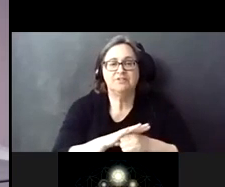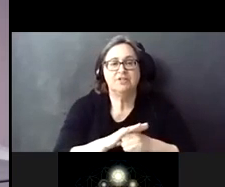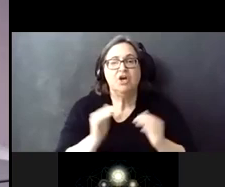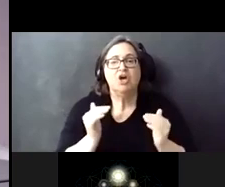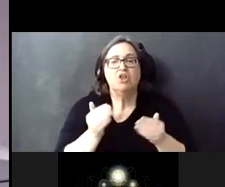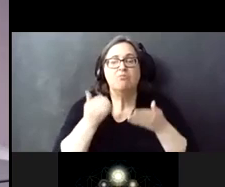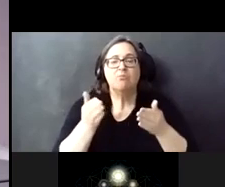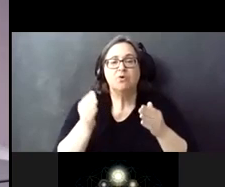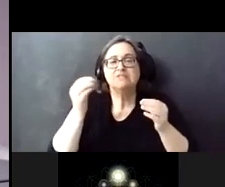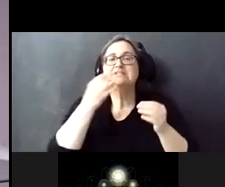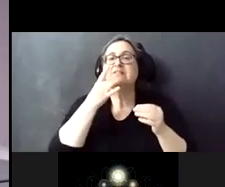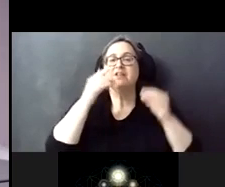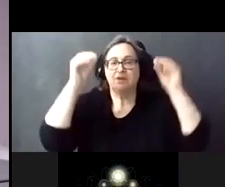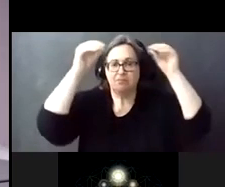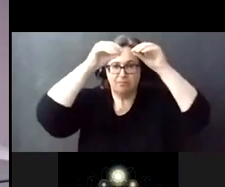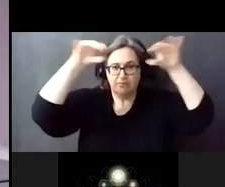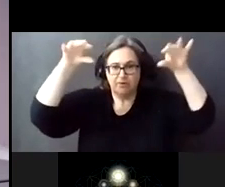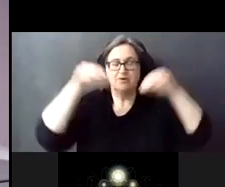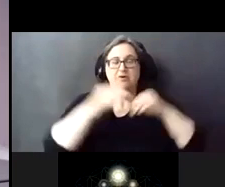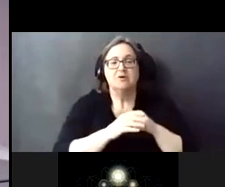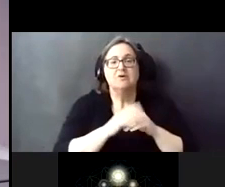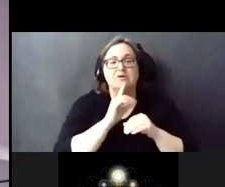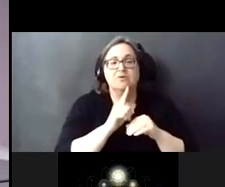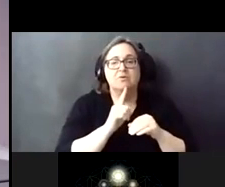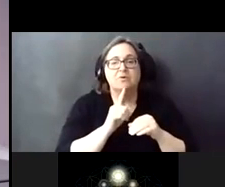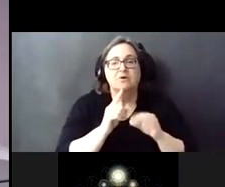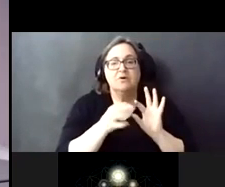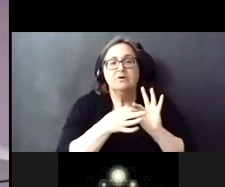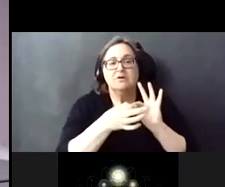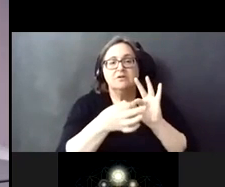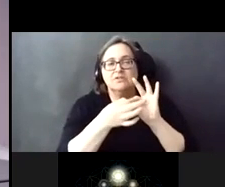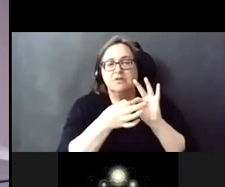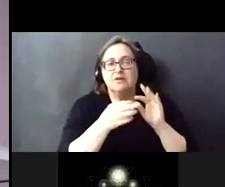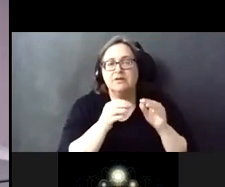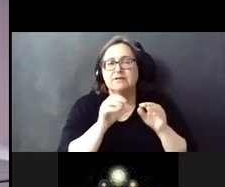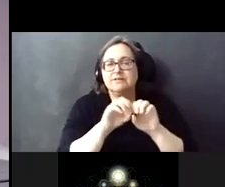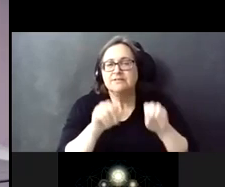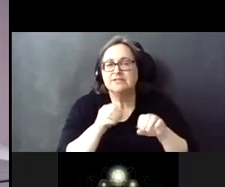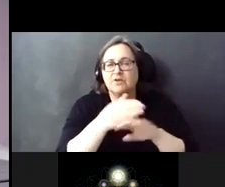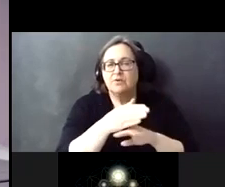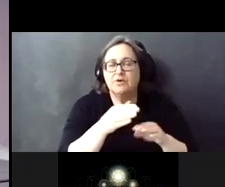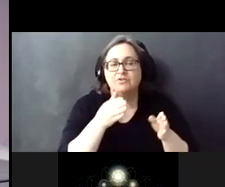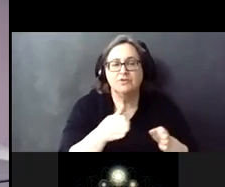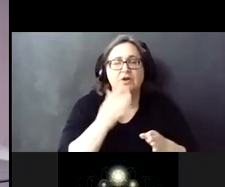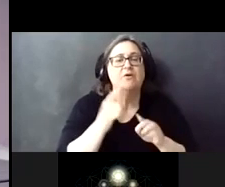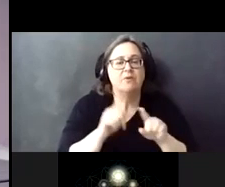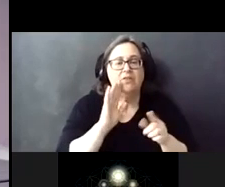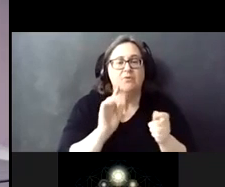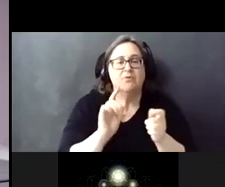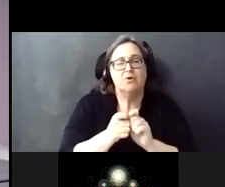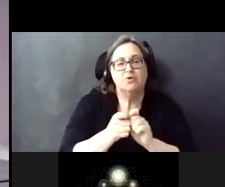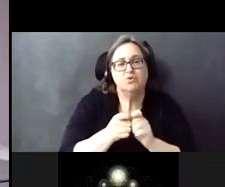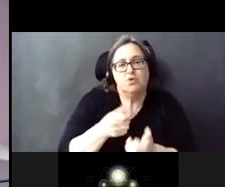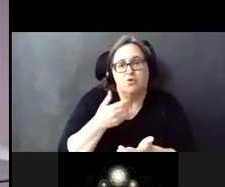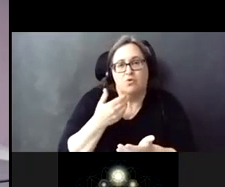the station houses not only tie the stations across the street, but proposes to alter the point of arrival to a dynamic